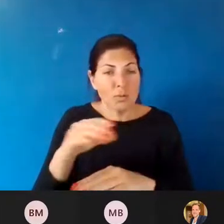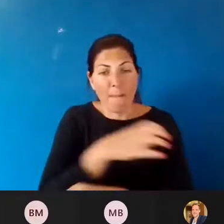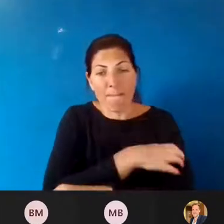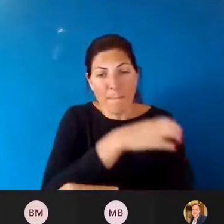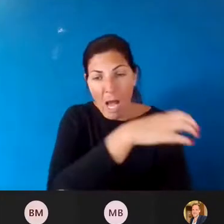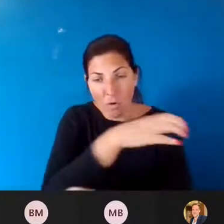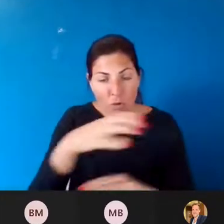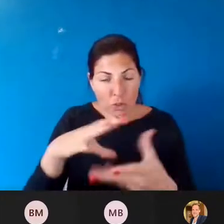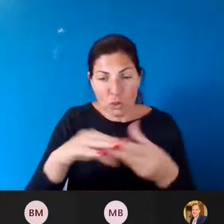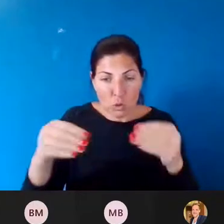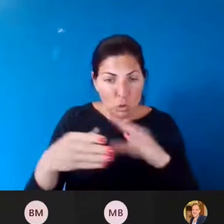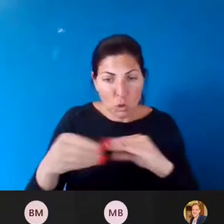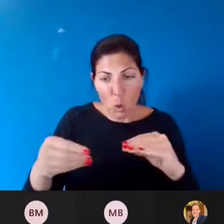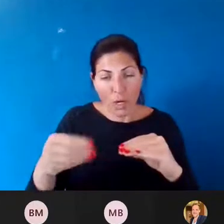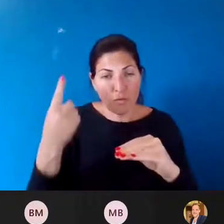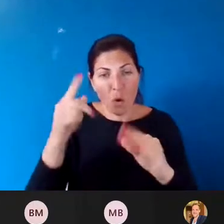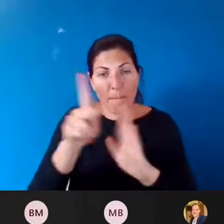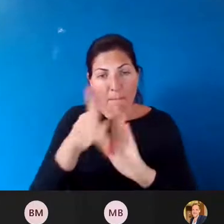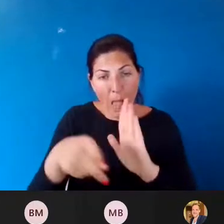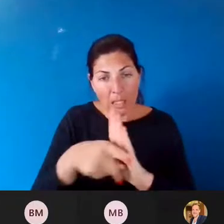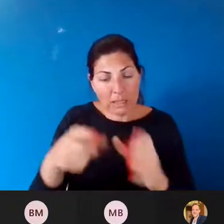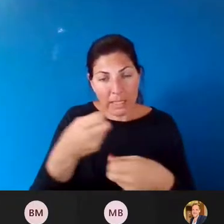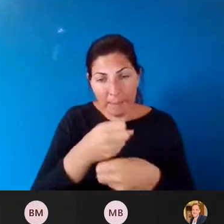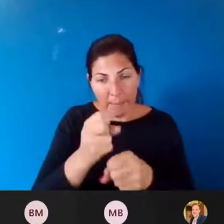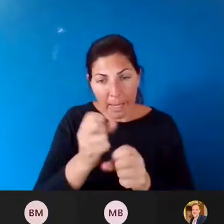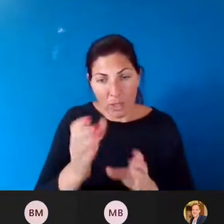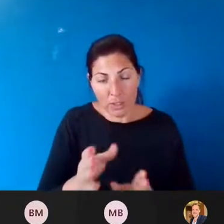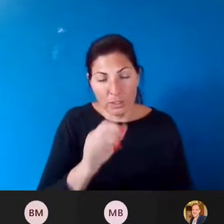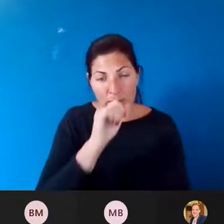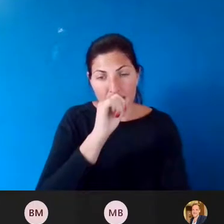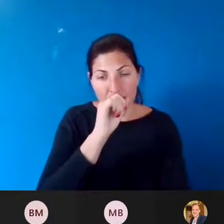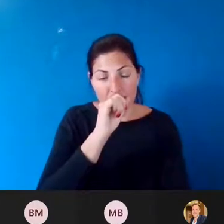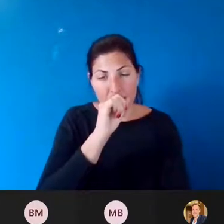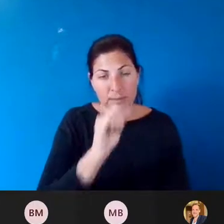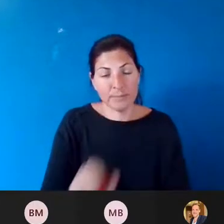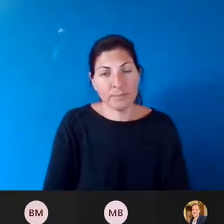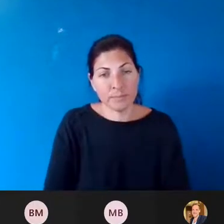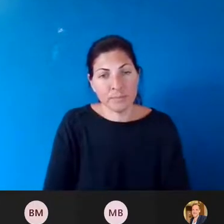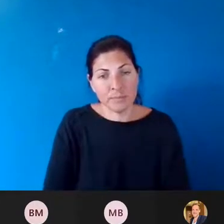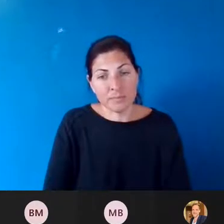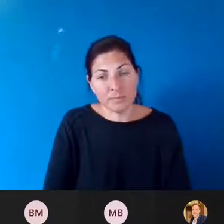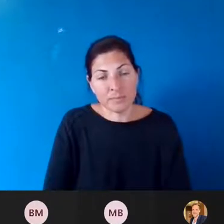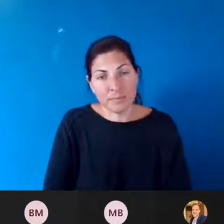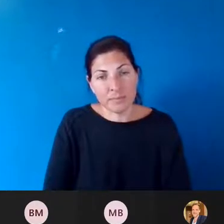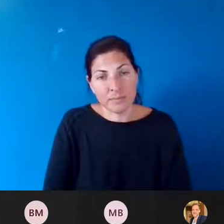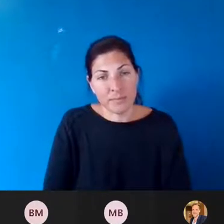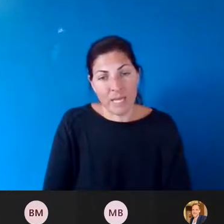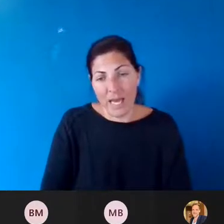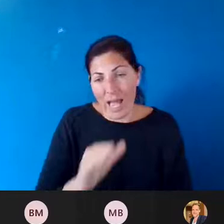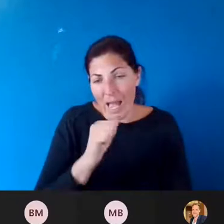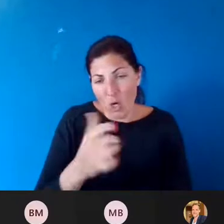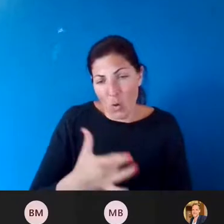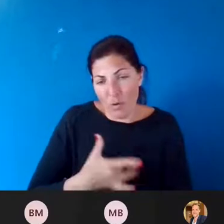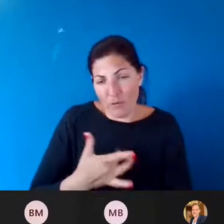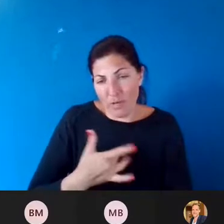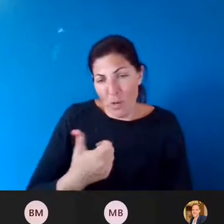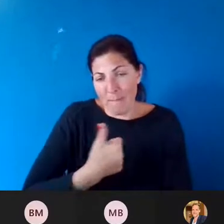You know, I don't consider myself to be in any way an elite storyteller. I